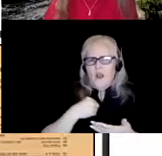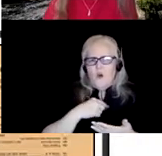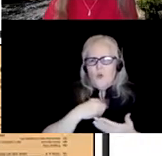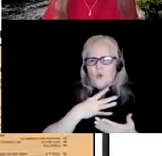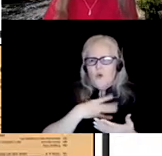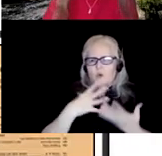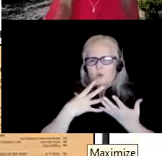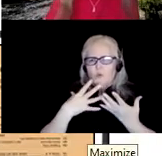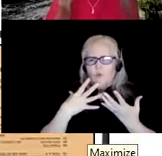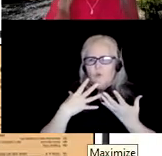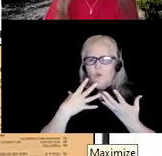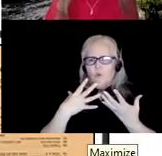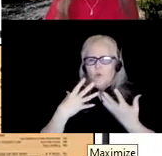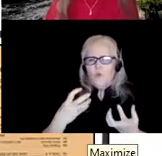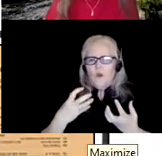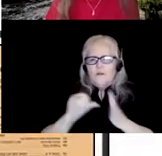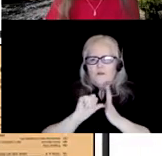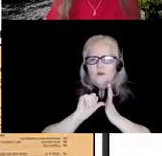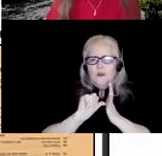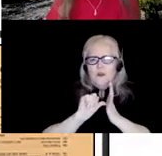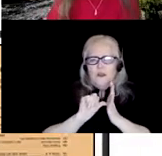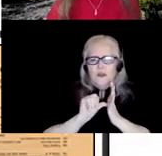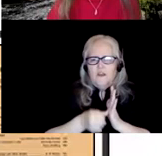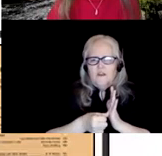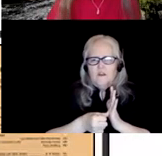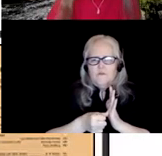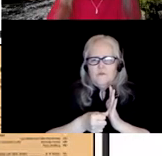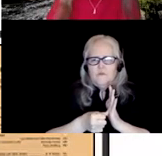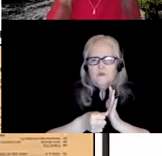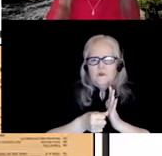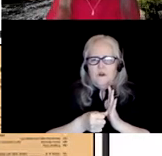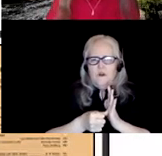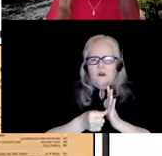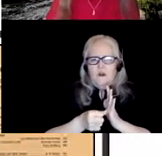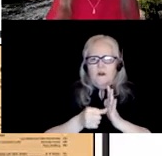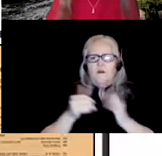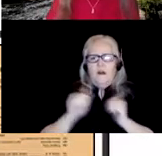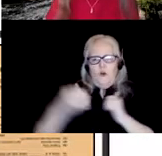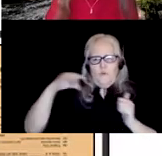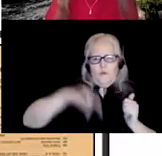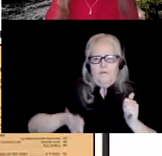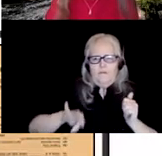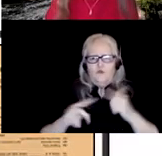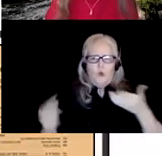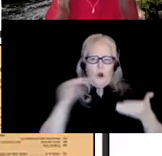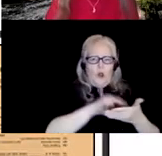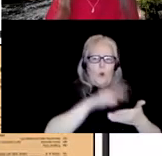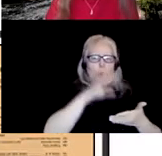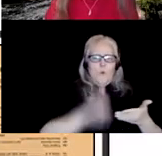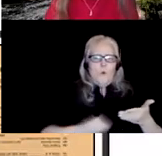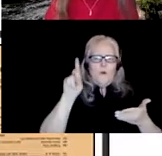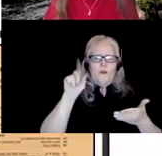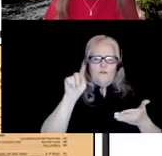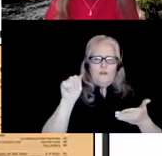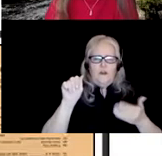um emphasize the uh utility of going back and looking at old data using the plethora